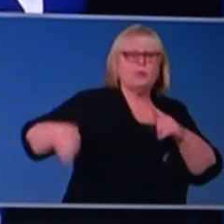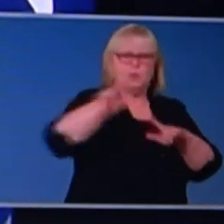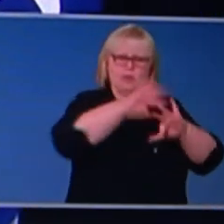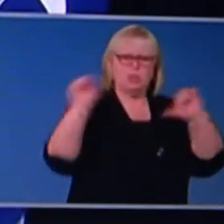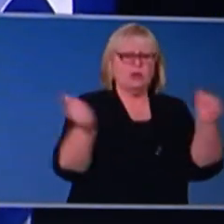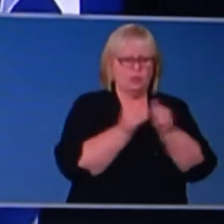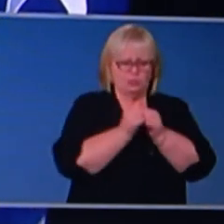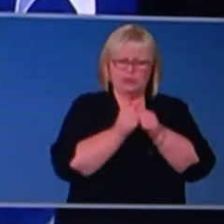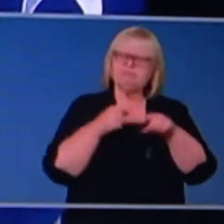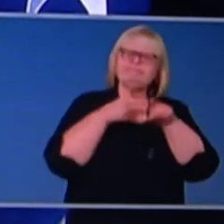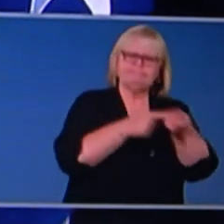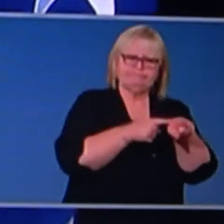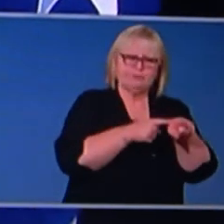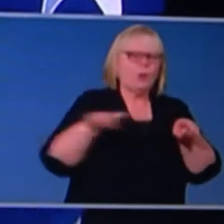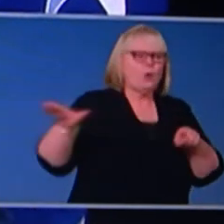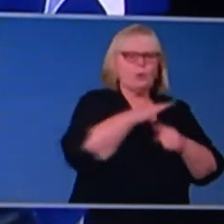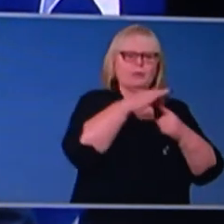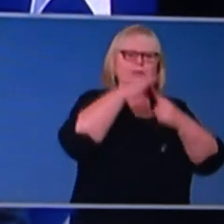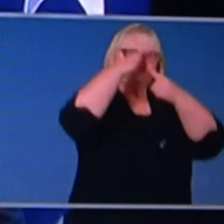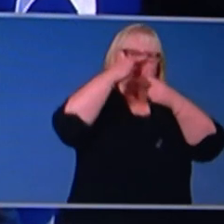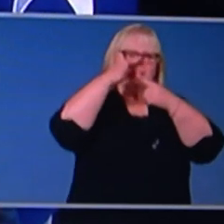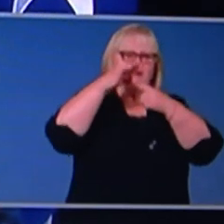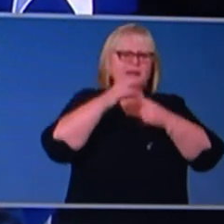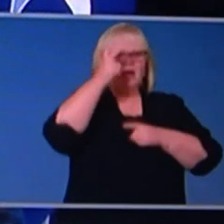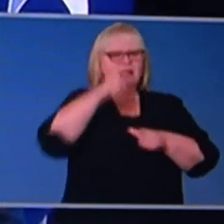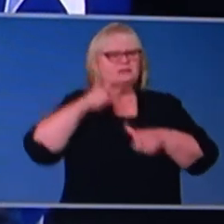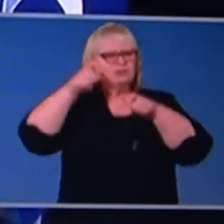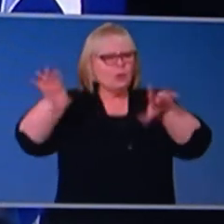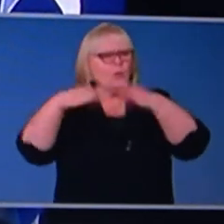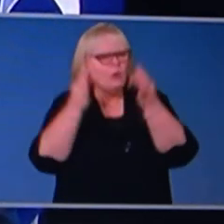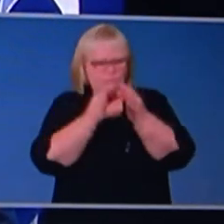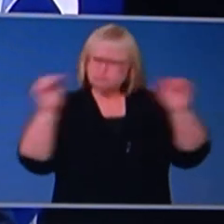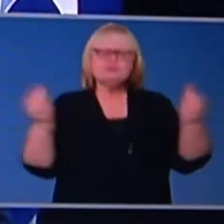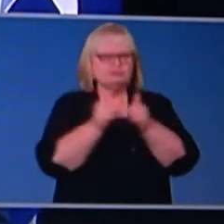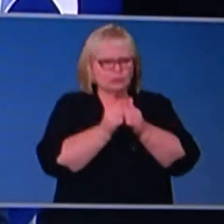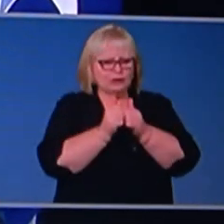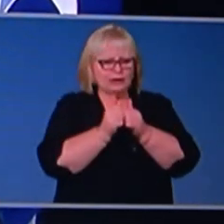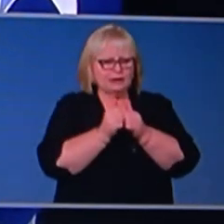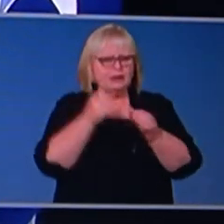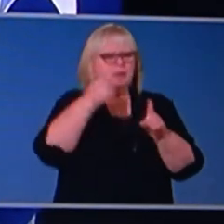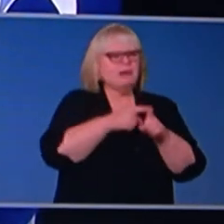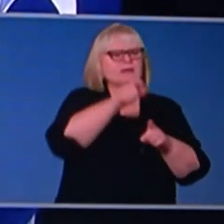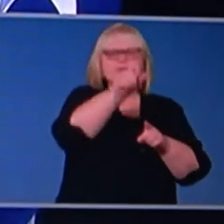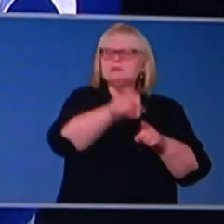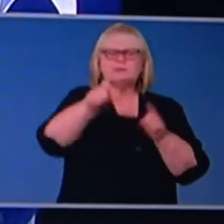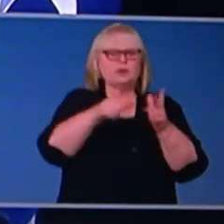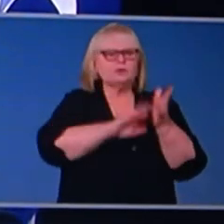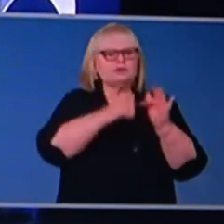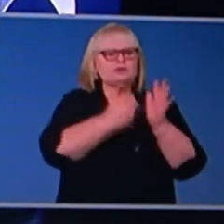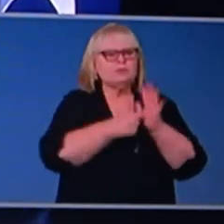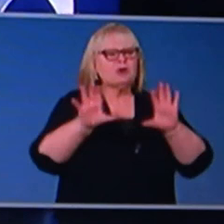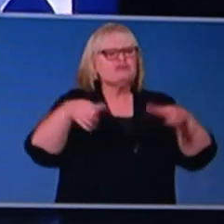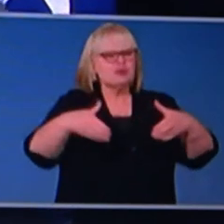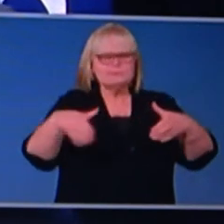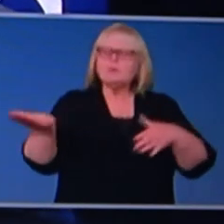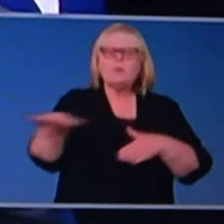aged care organisations in Australia, as well as the consumer groups in the aged sector, aged